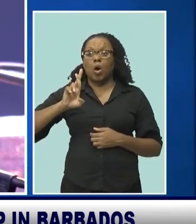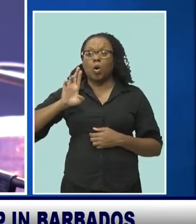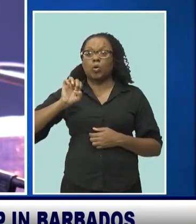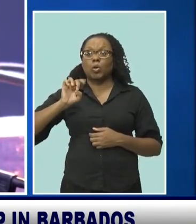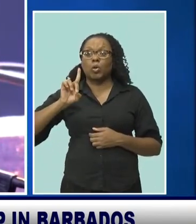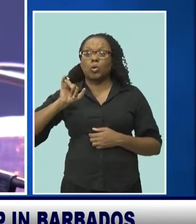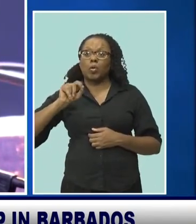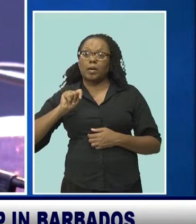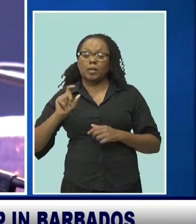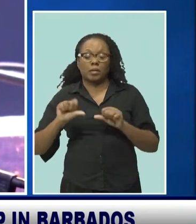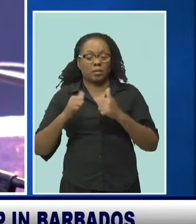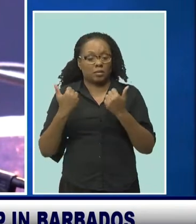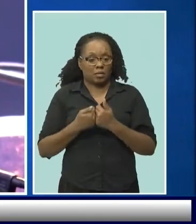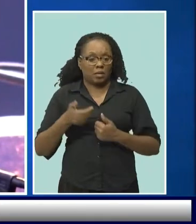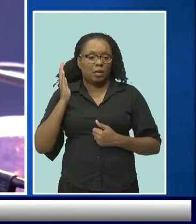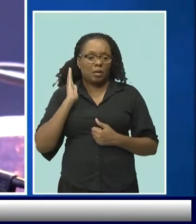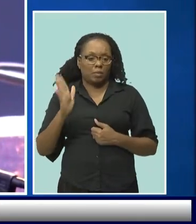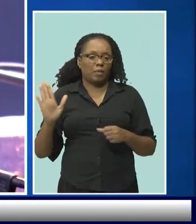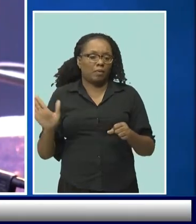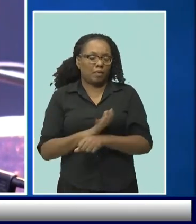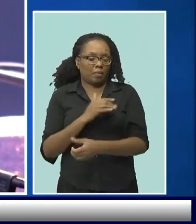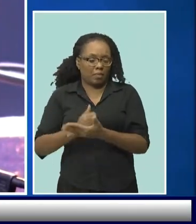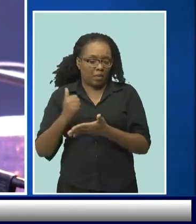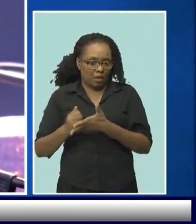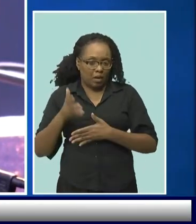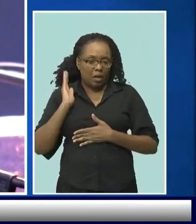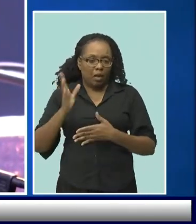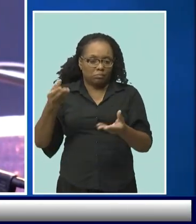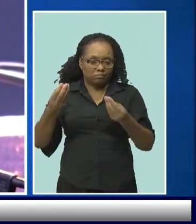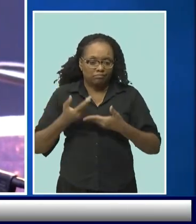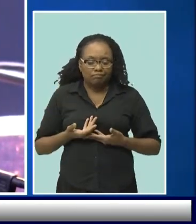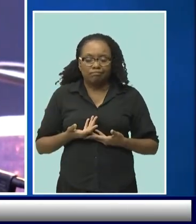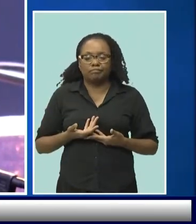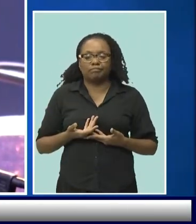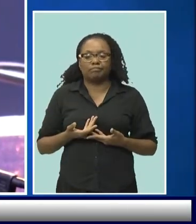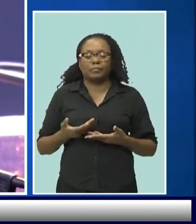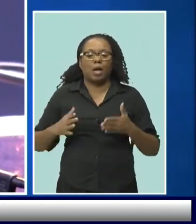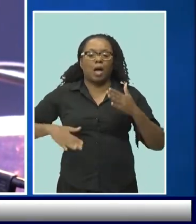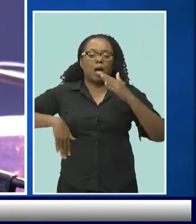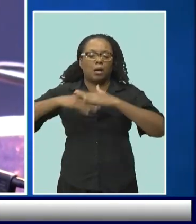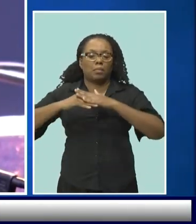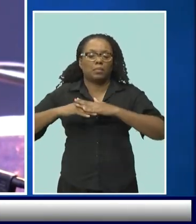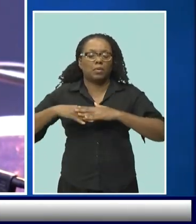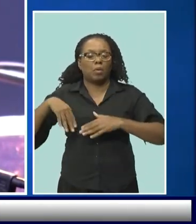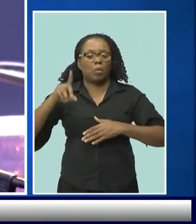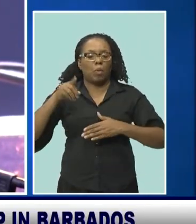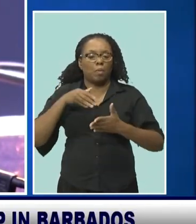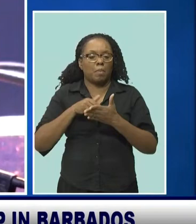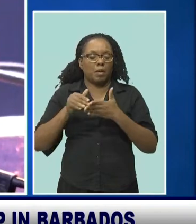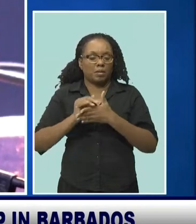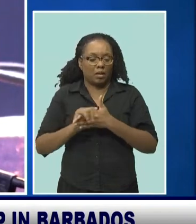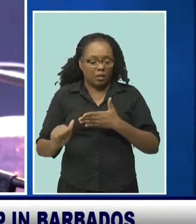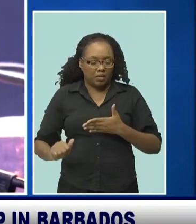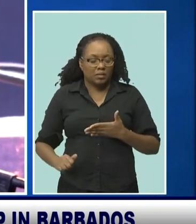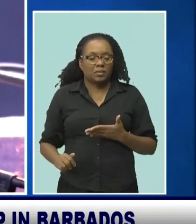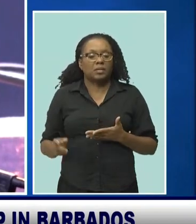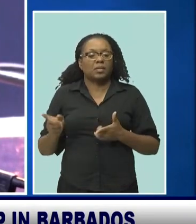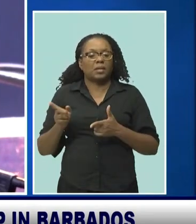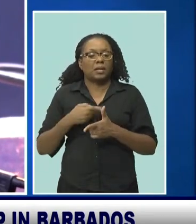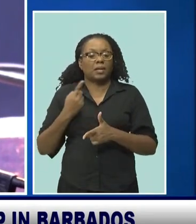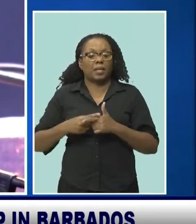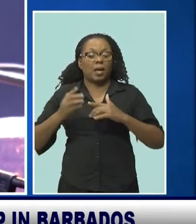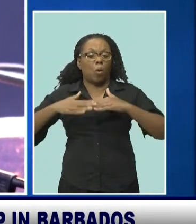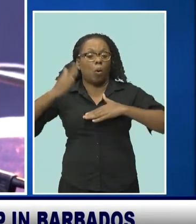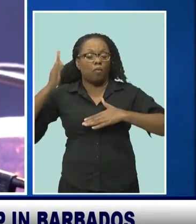Exim Bank and would fund loans up to Barbados $1 million. And anything over will be referred to a development bank